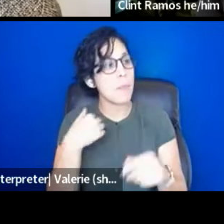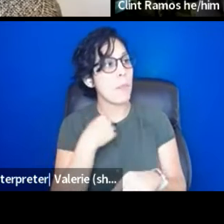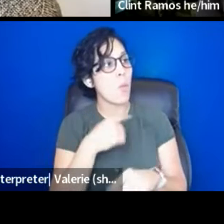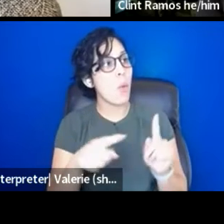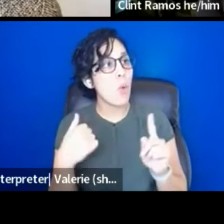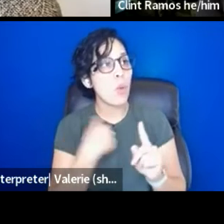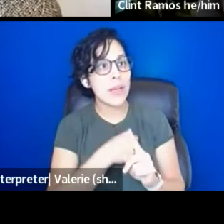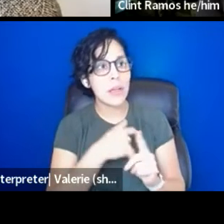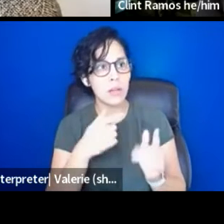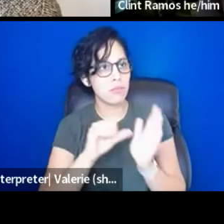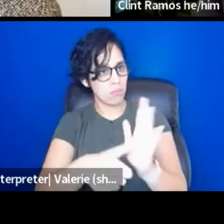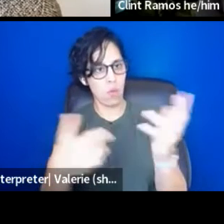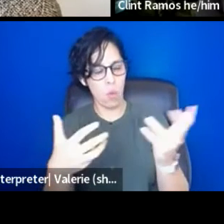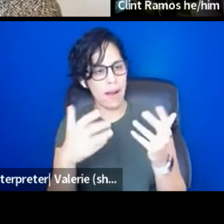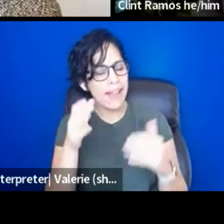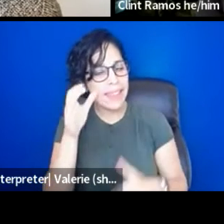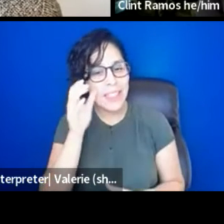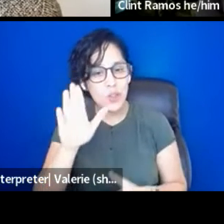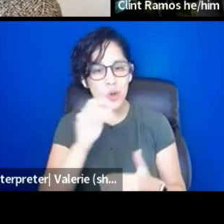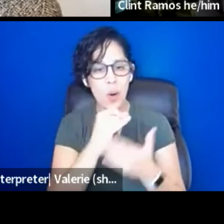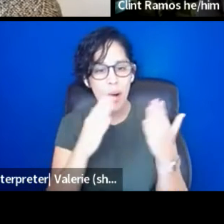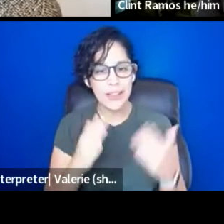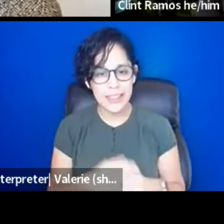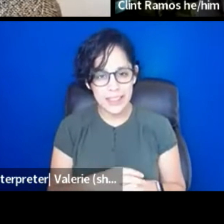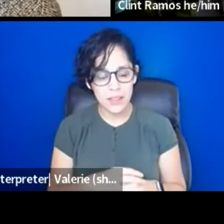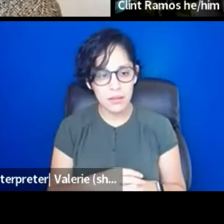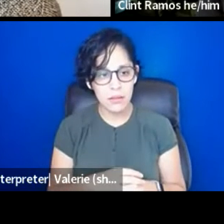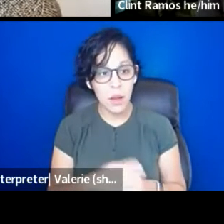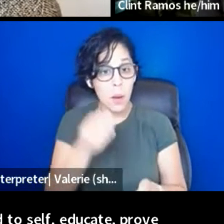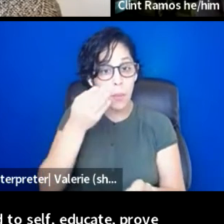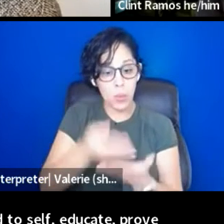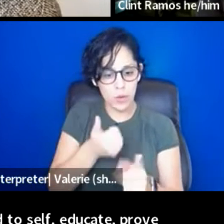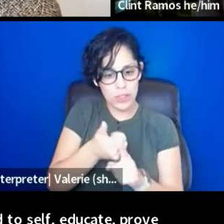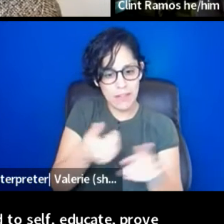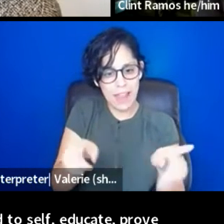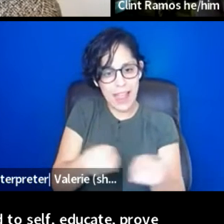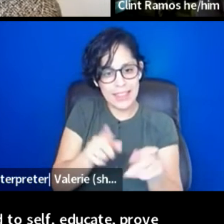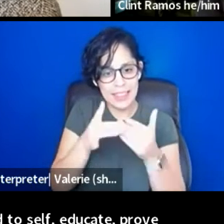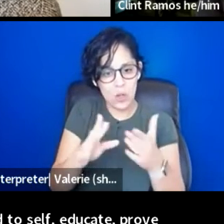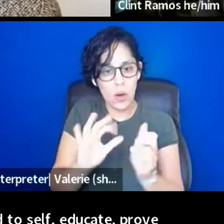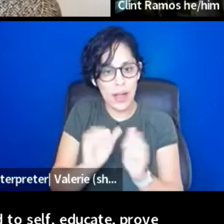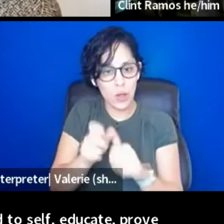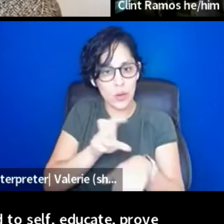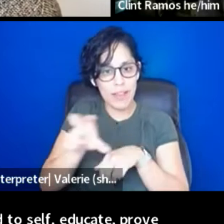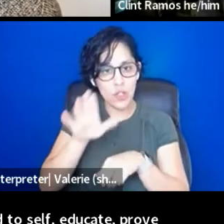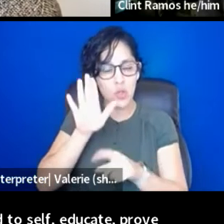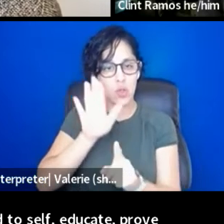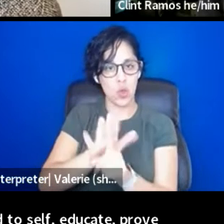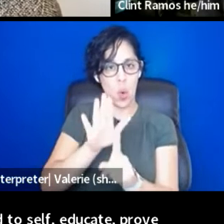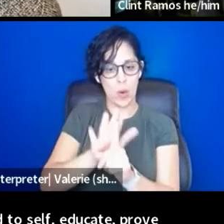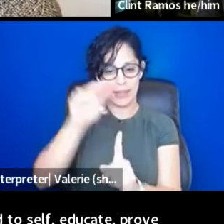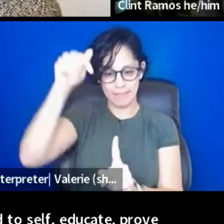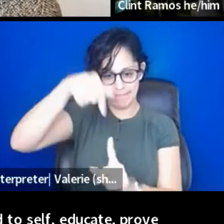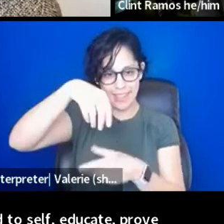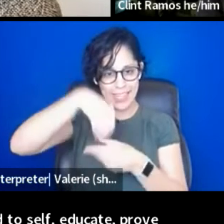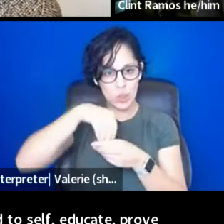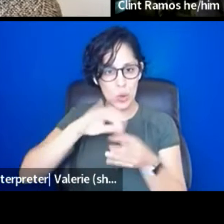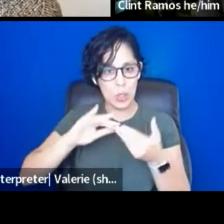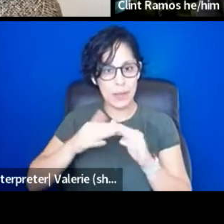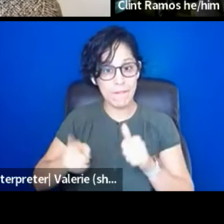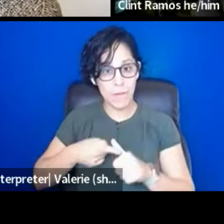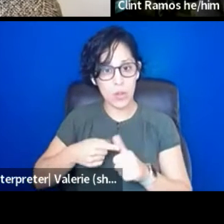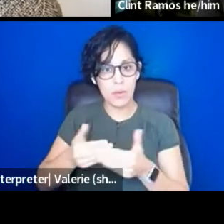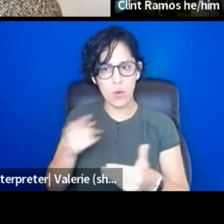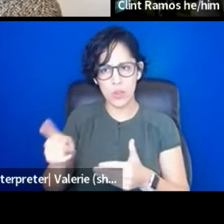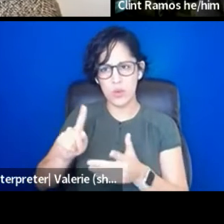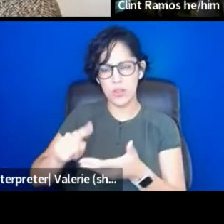resources you need to self-educate. Prove yourself as a leader by how you invest in your immediate community first, before you start talking about your donor